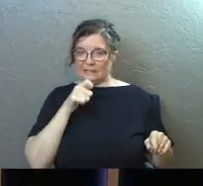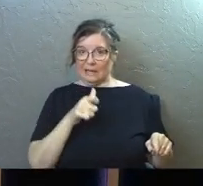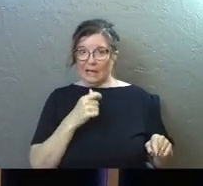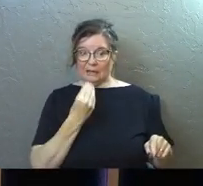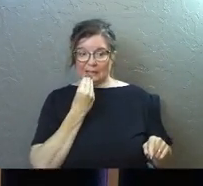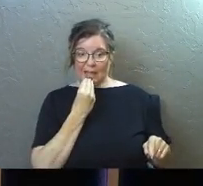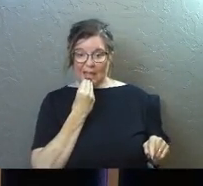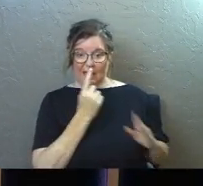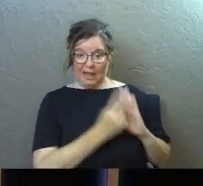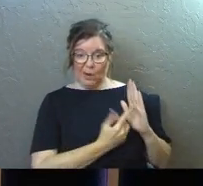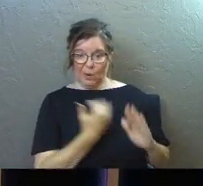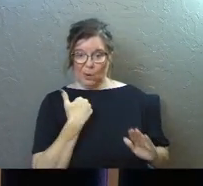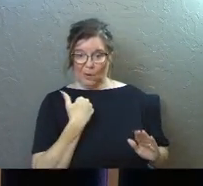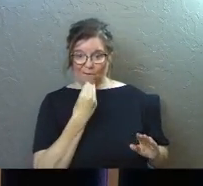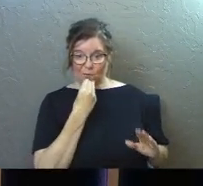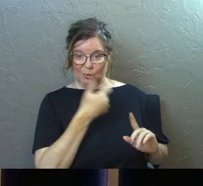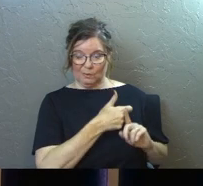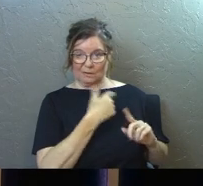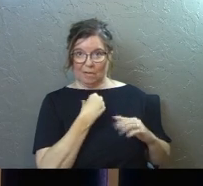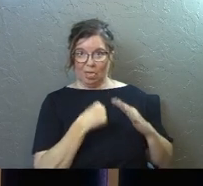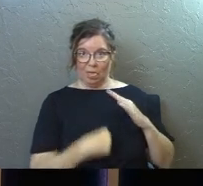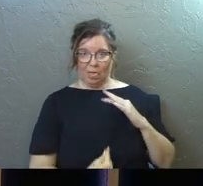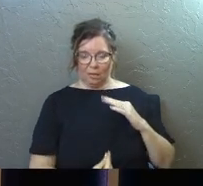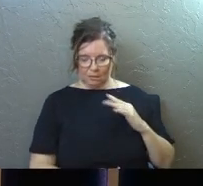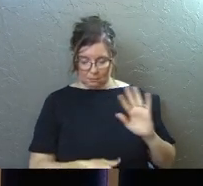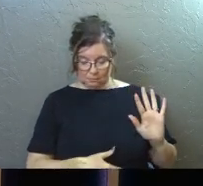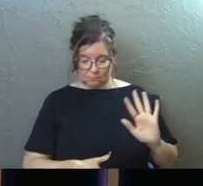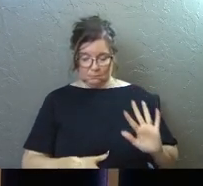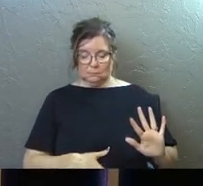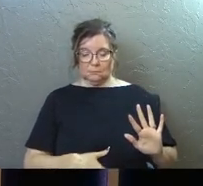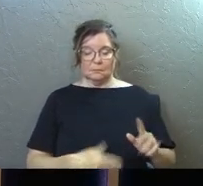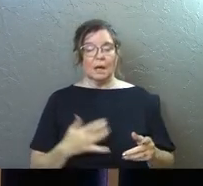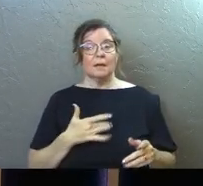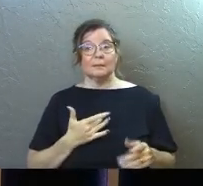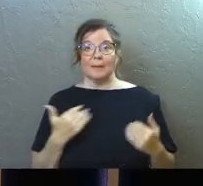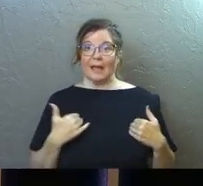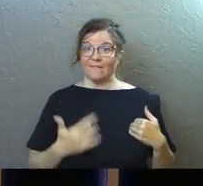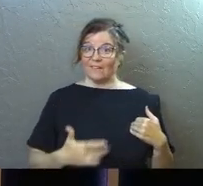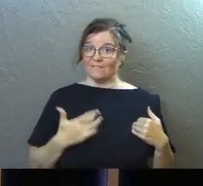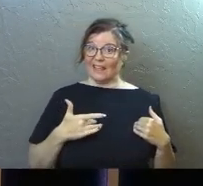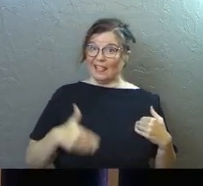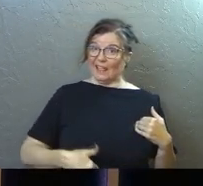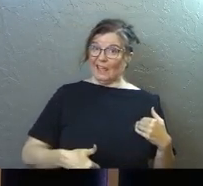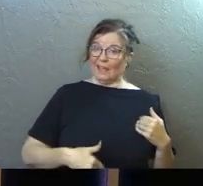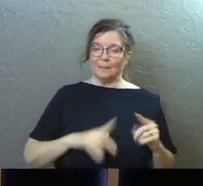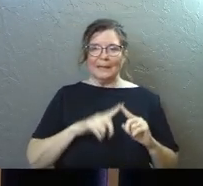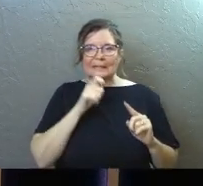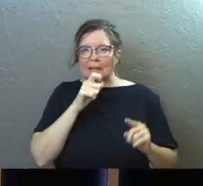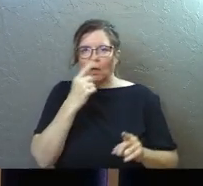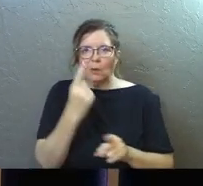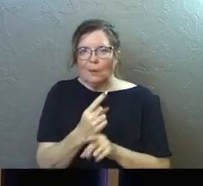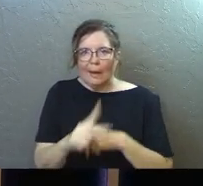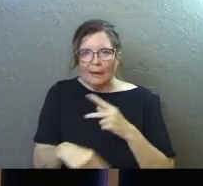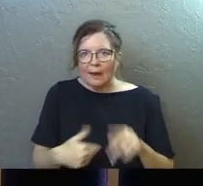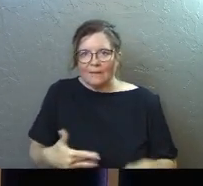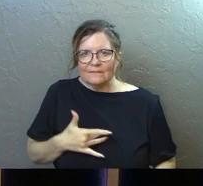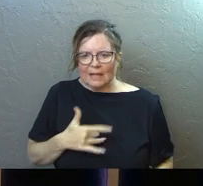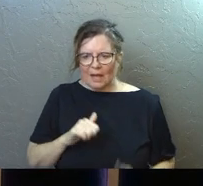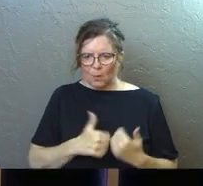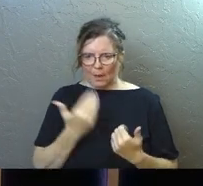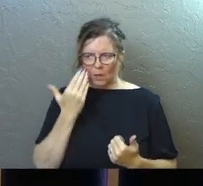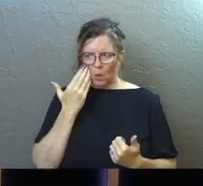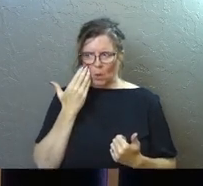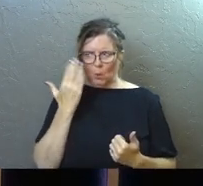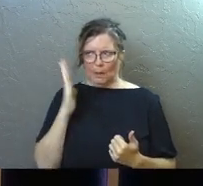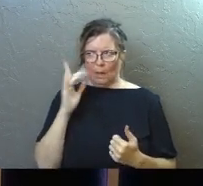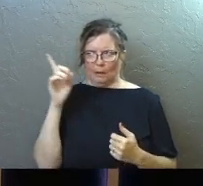burrito I ate an hour ago, right? Like sometimes I have a feeling, but it's not the right kind of feeling. How do I